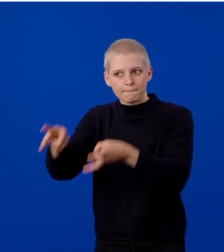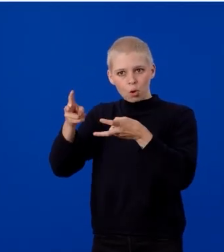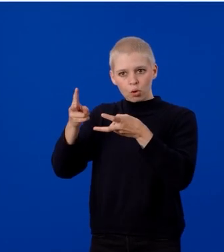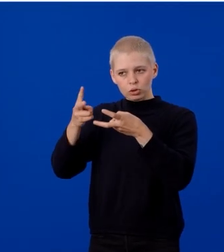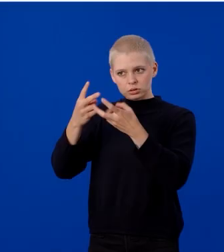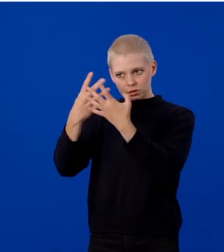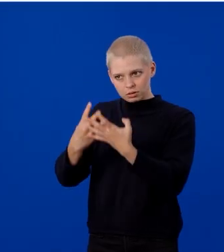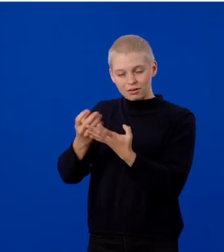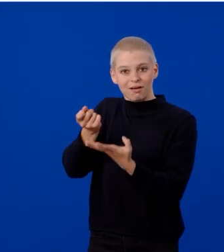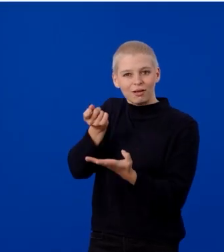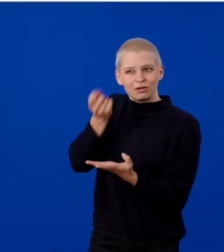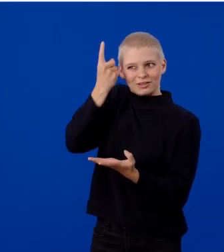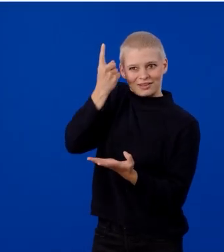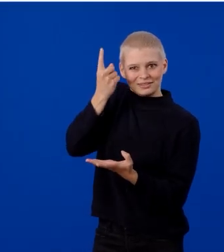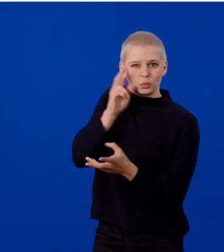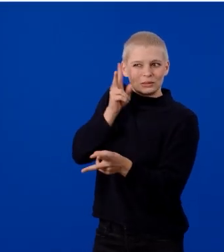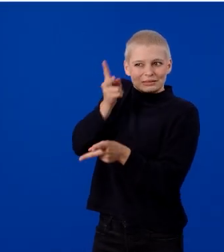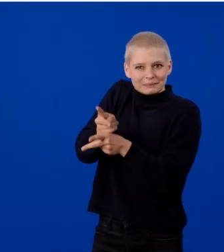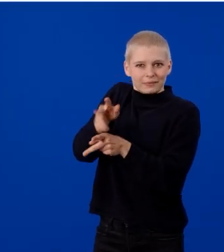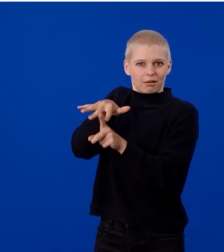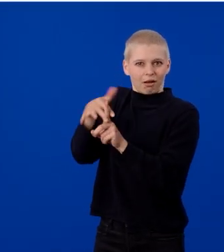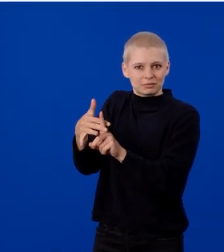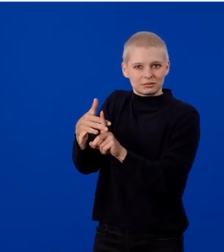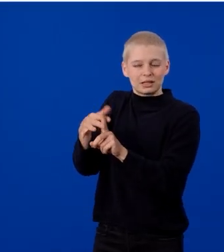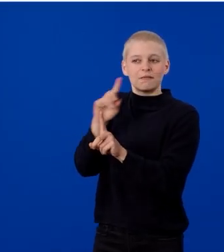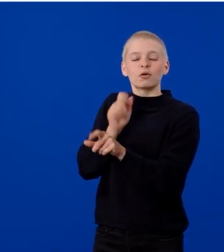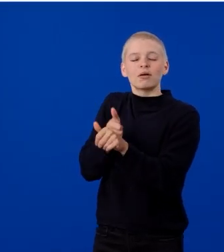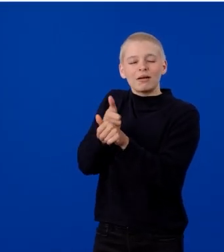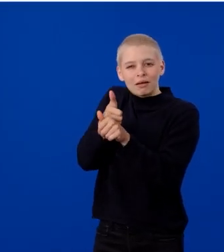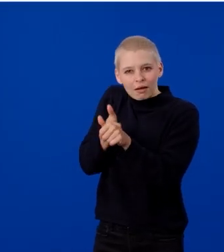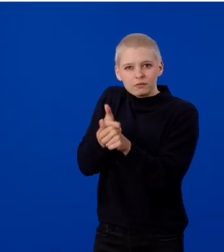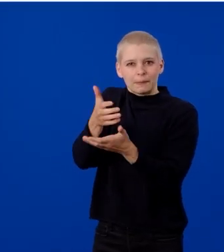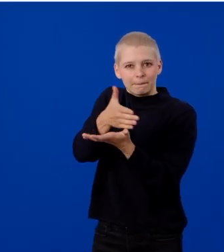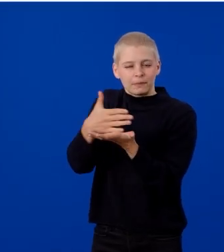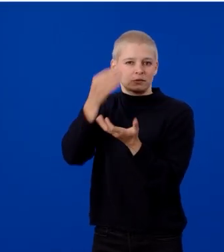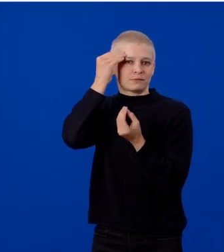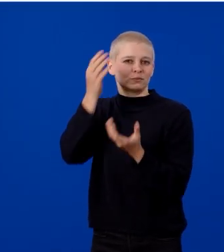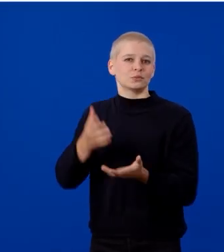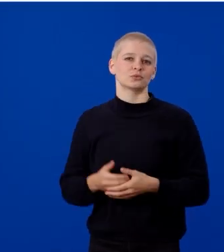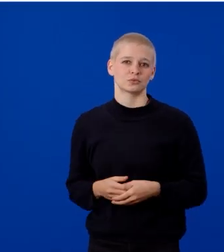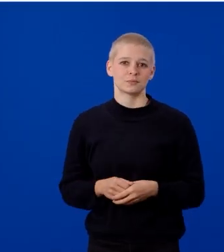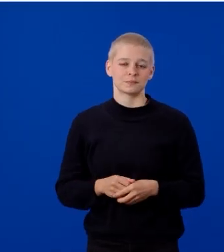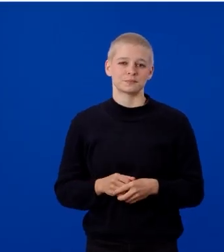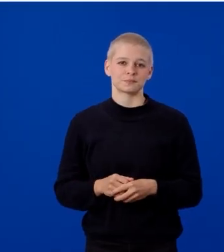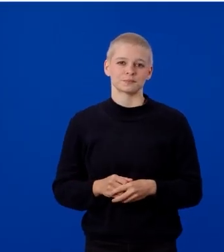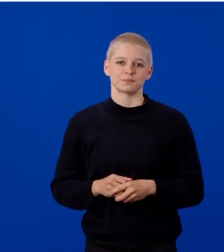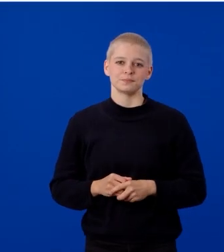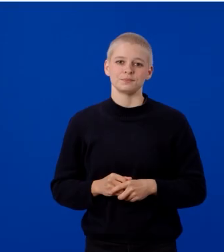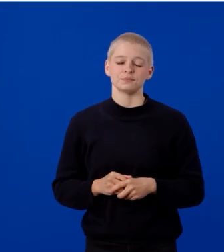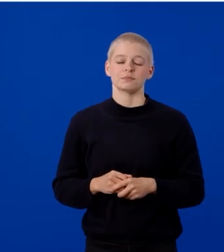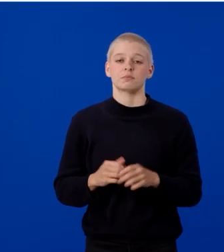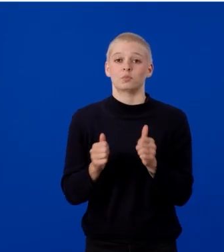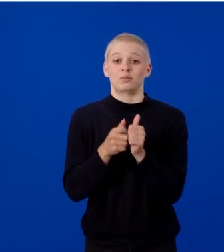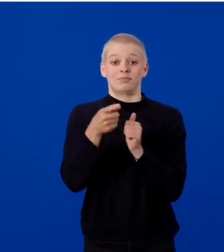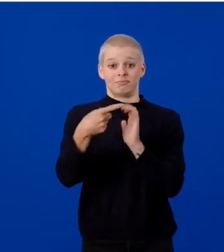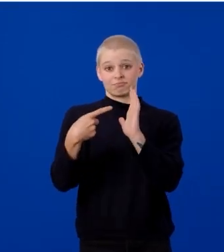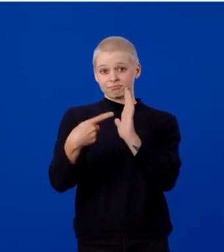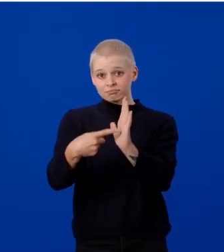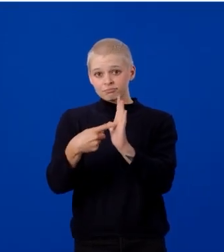and preserves the context for every piece of information. In this example,